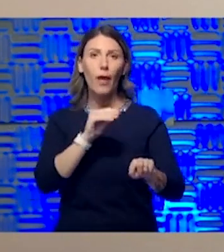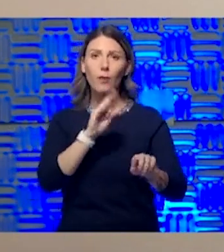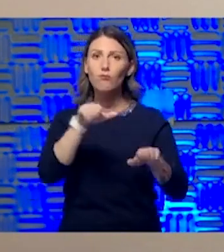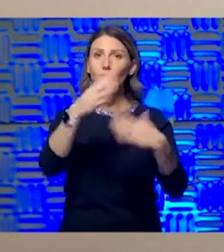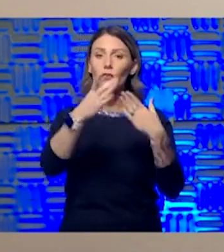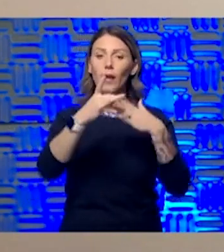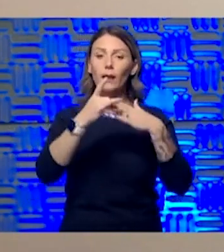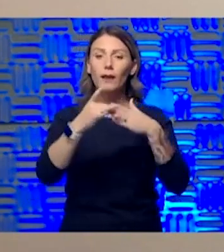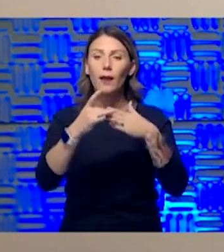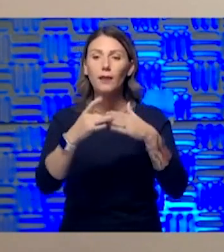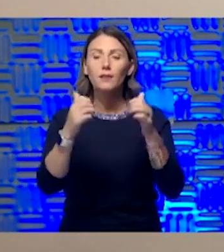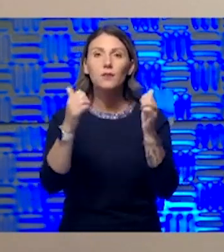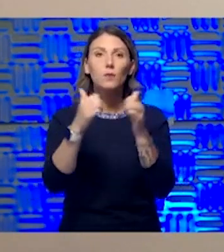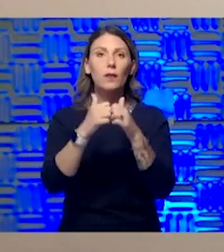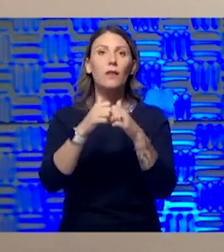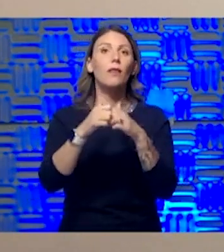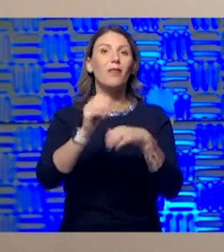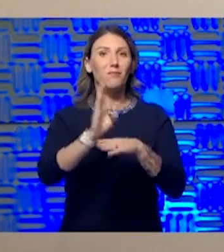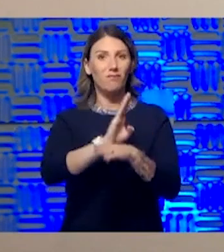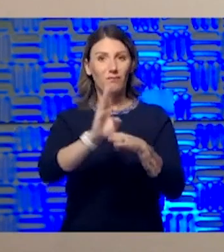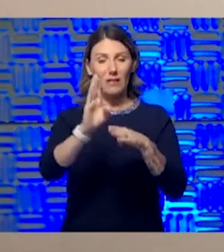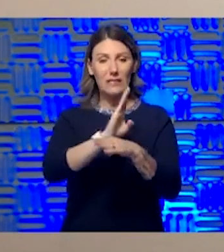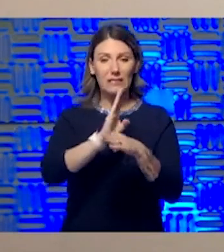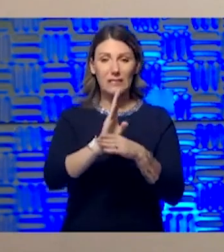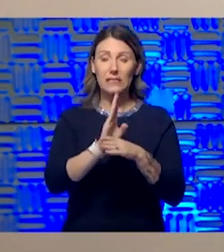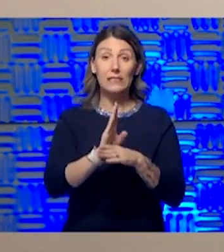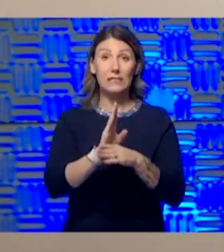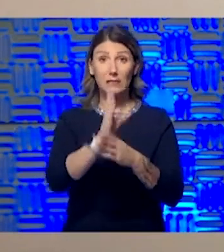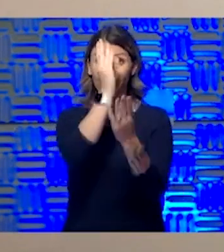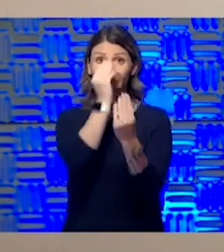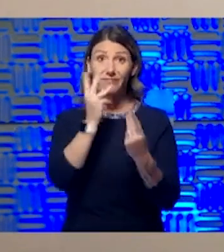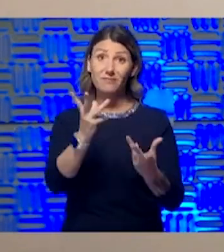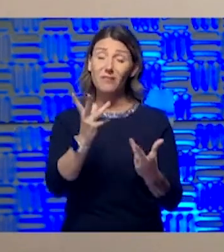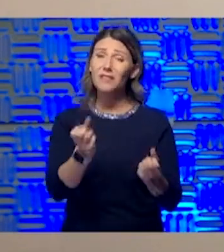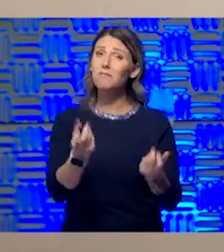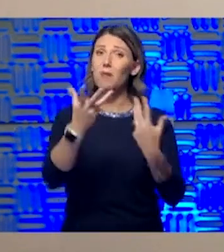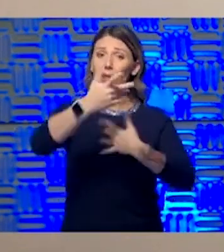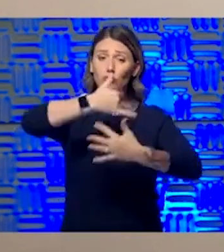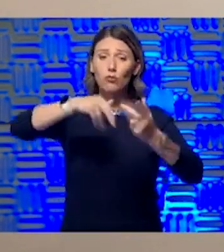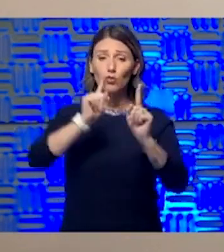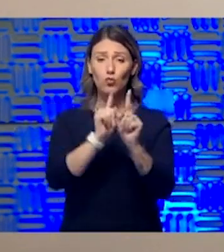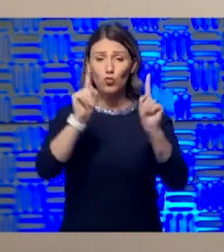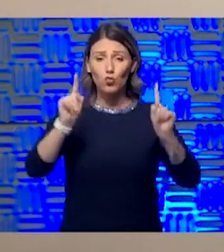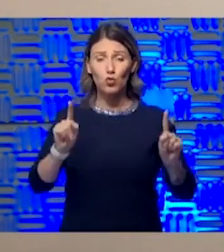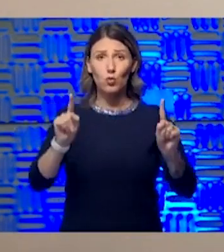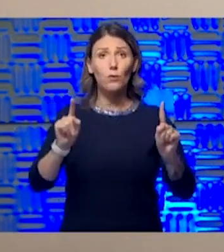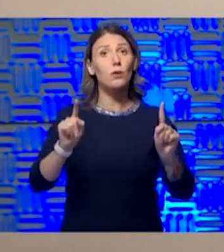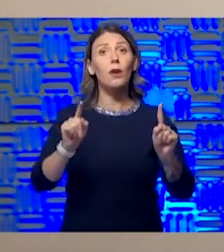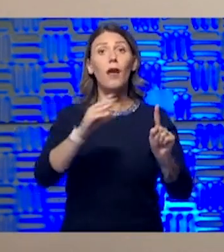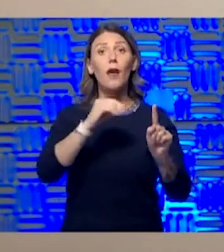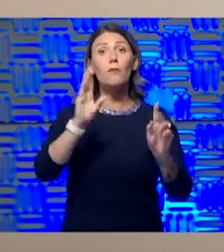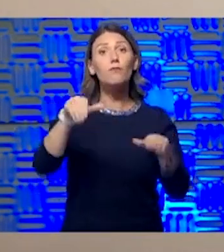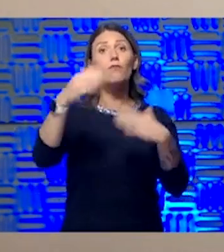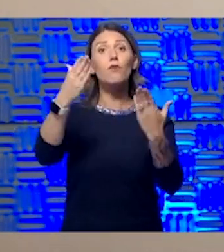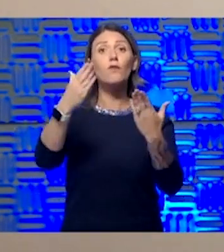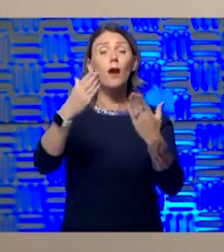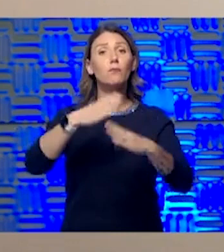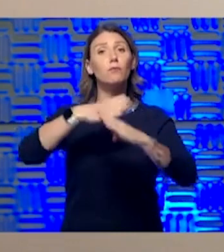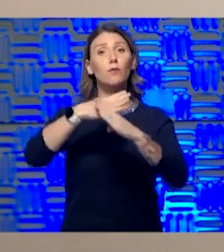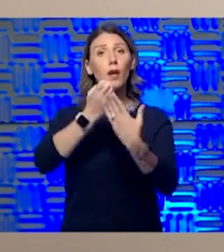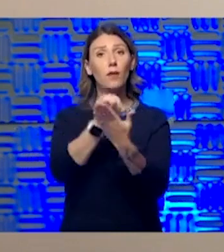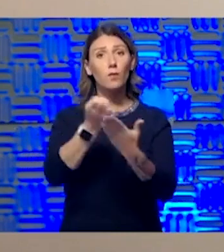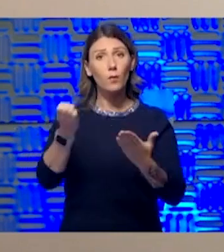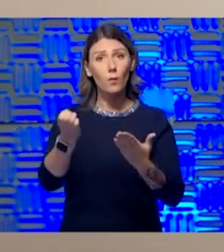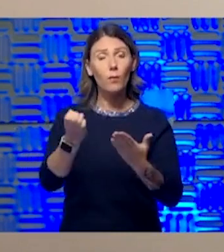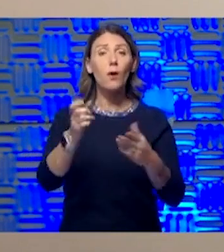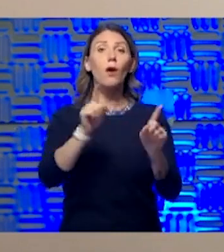do as much social distancing as they can in the workplace, to provide protective equipment as much as possible to